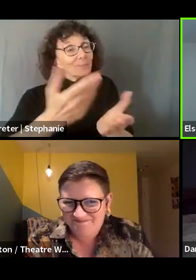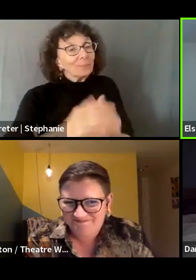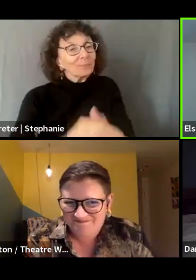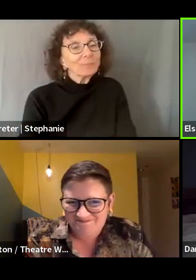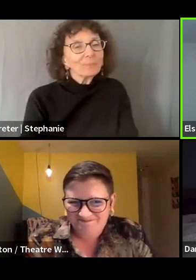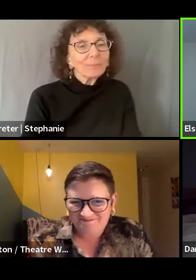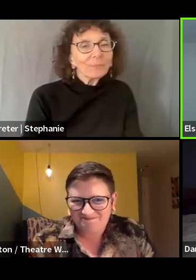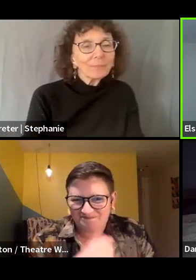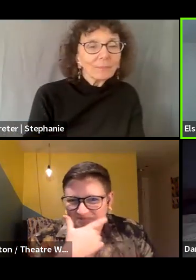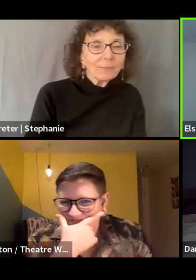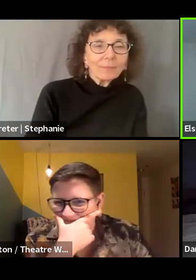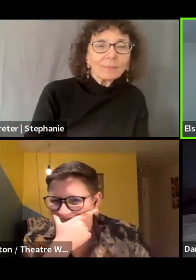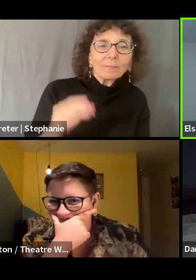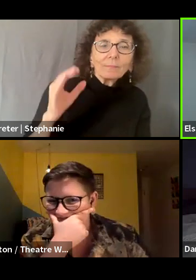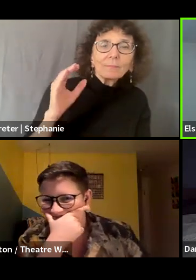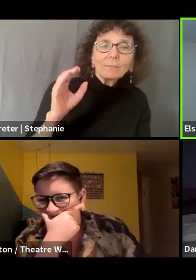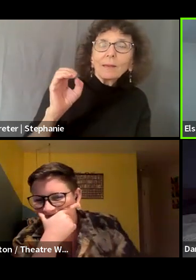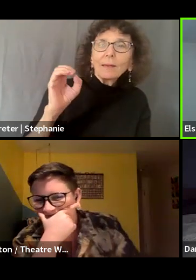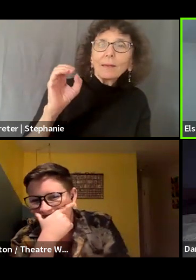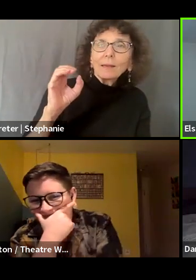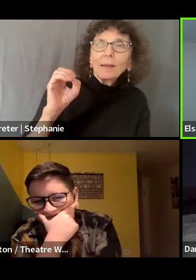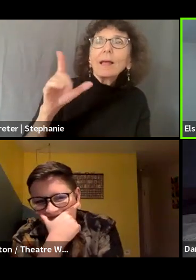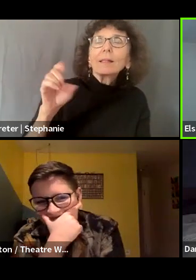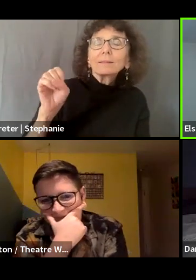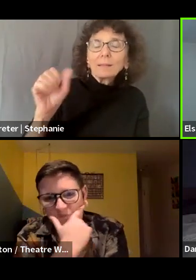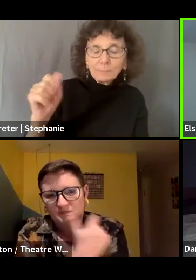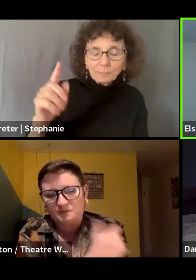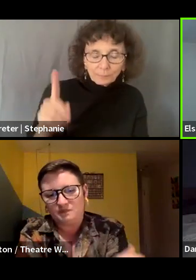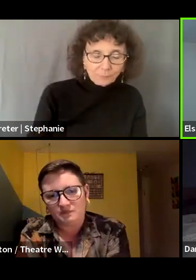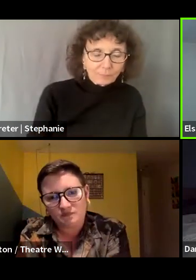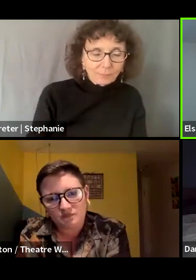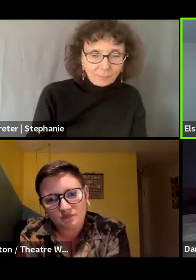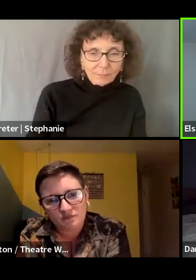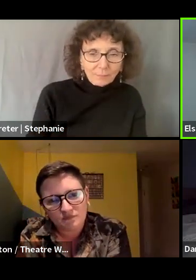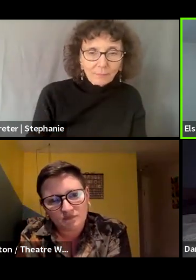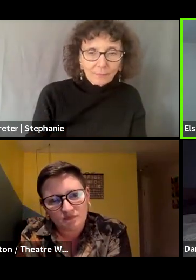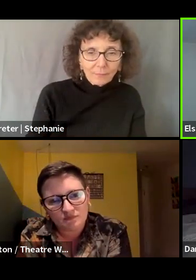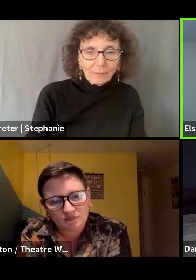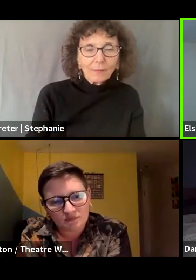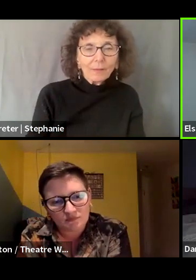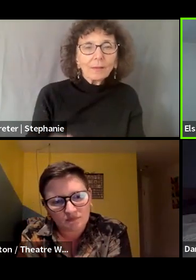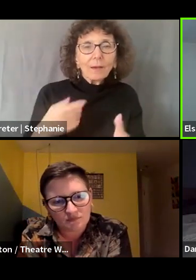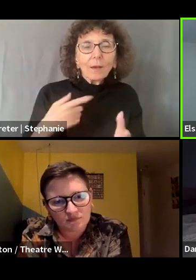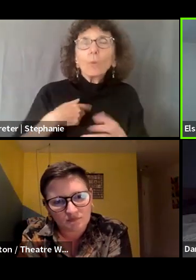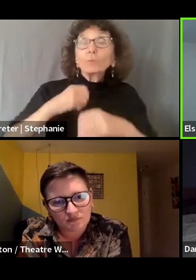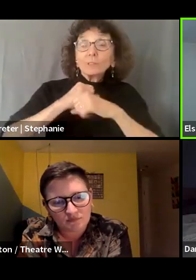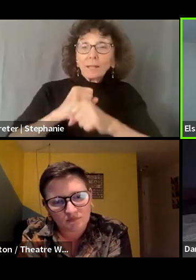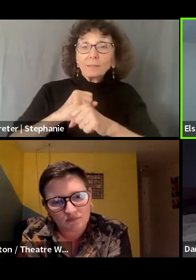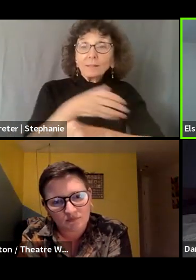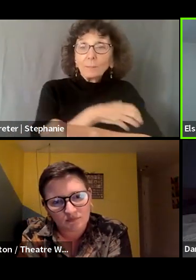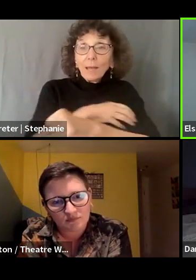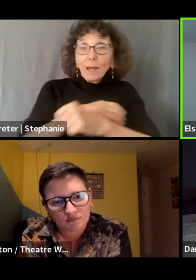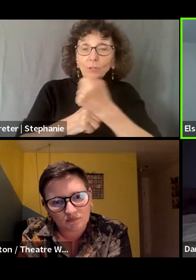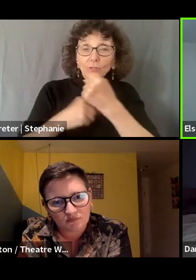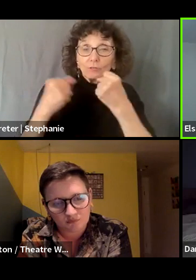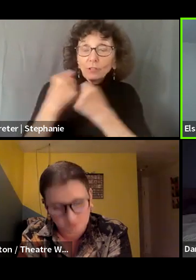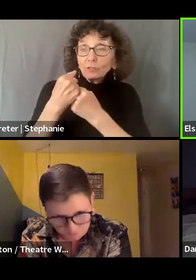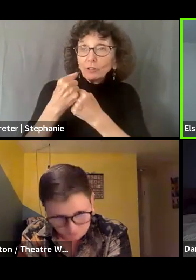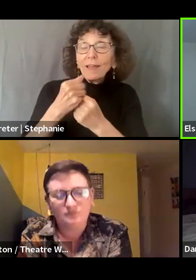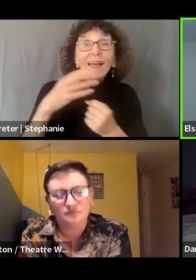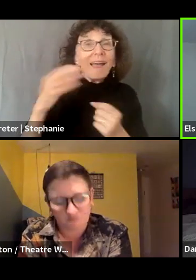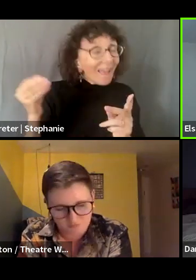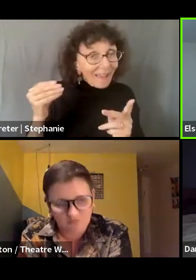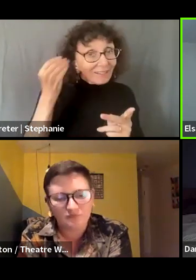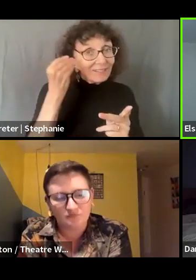I think too, it's, you know, beyond, you know, yes, protecting the power structure, but it's also really scary to change a structure